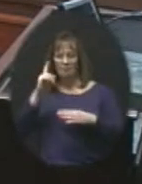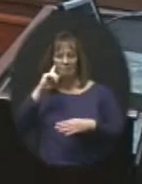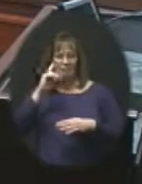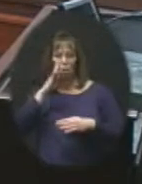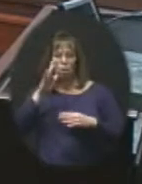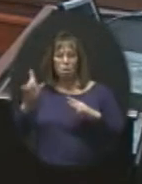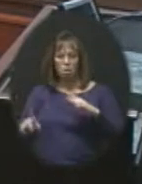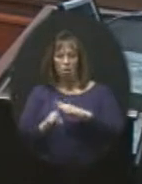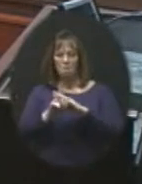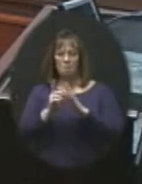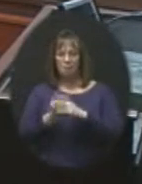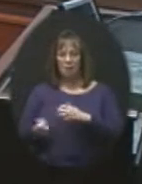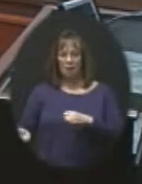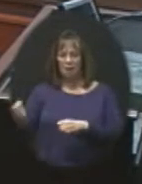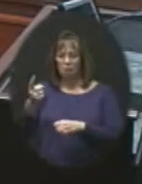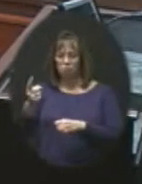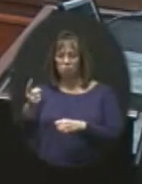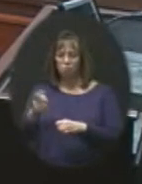next year.